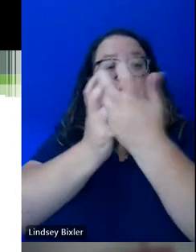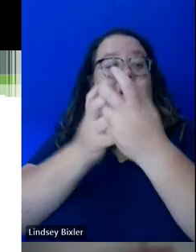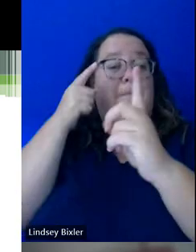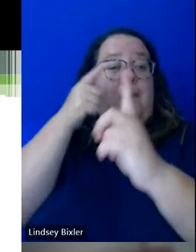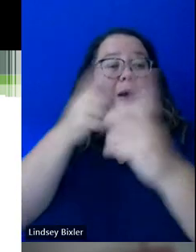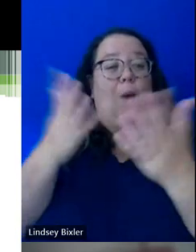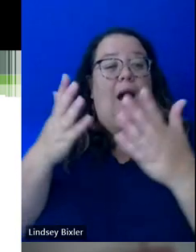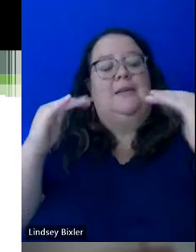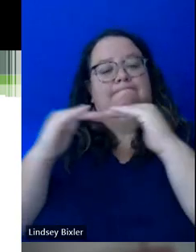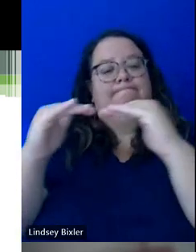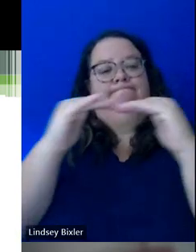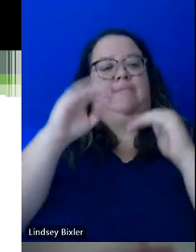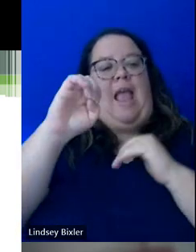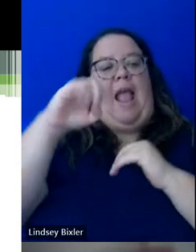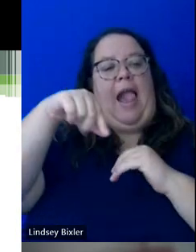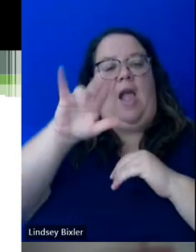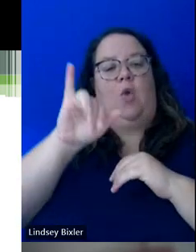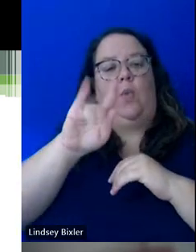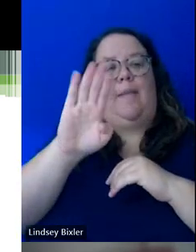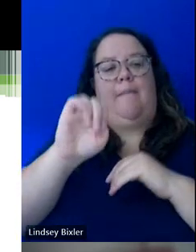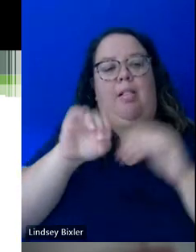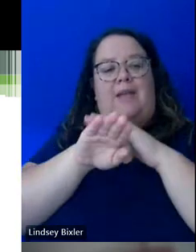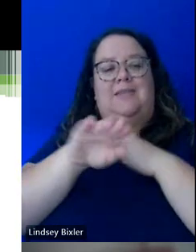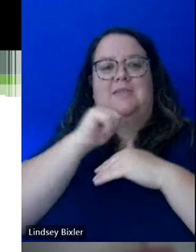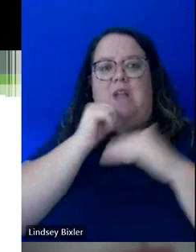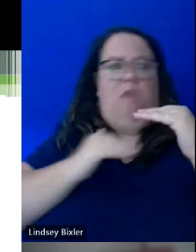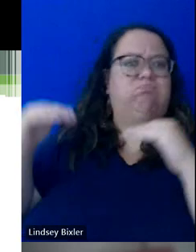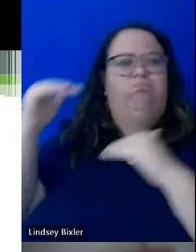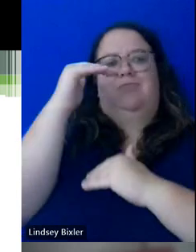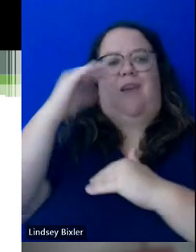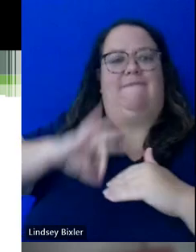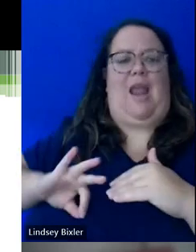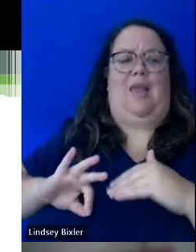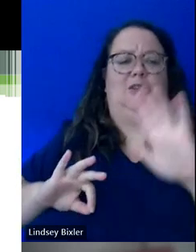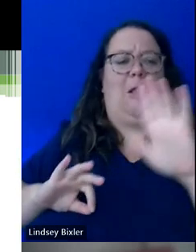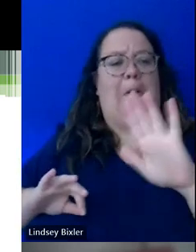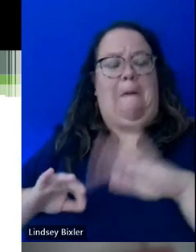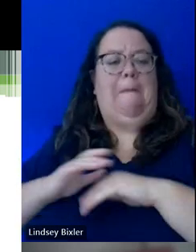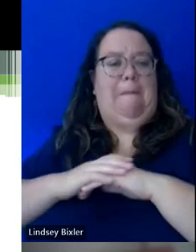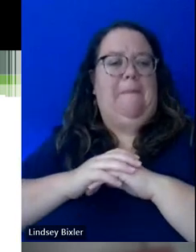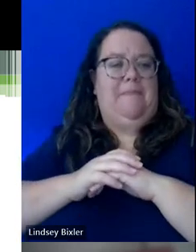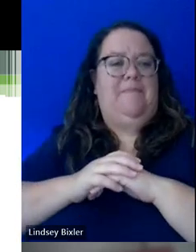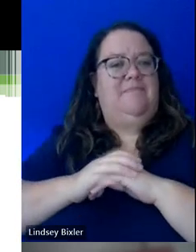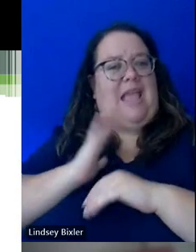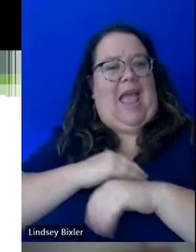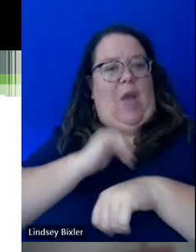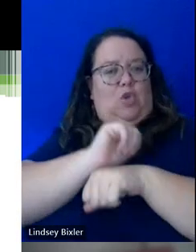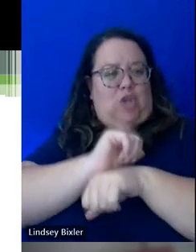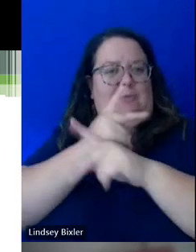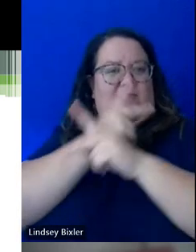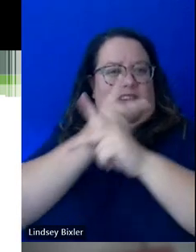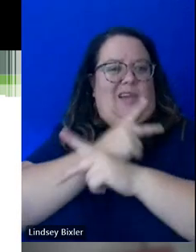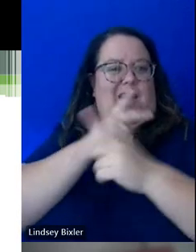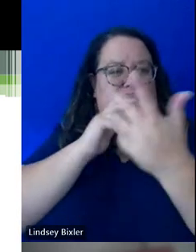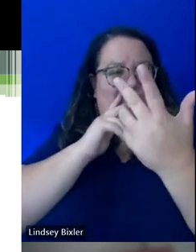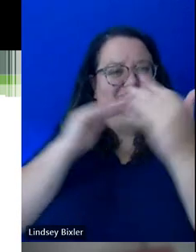and not an unfair advantage. And so that's our job to figure what that is. And we work with the students so that they know